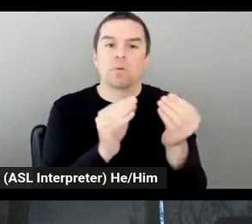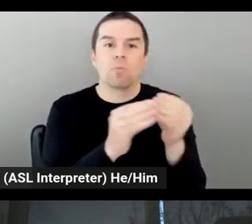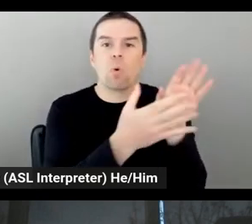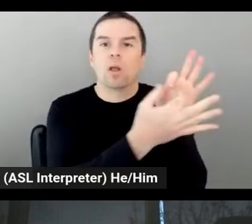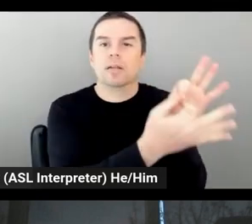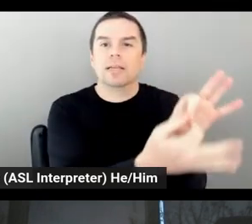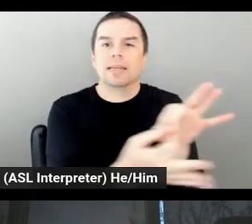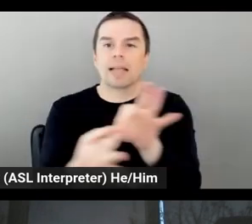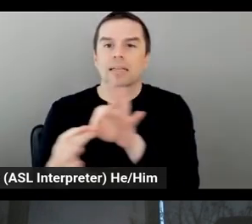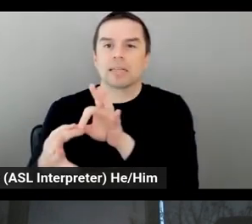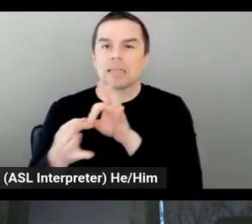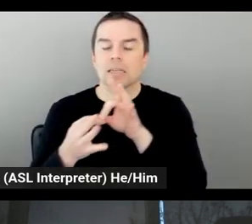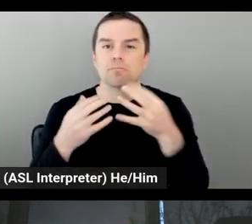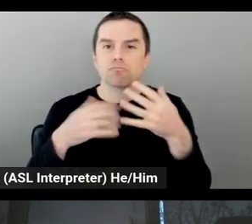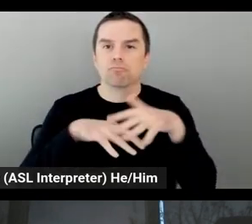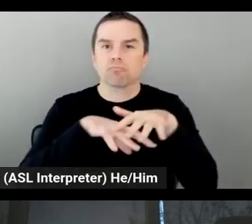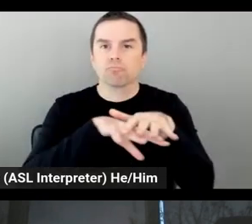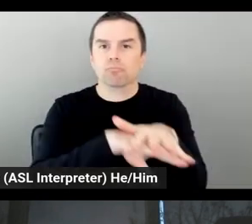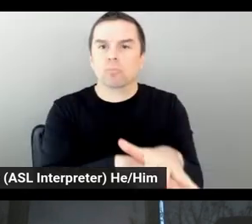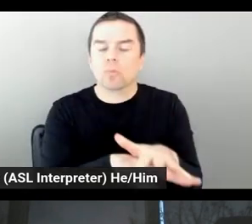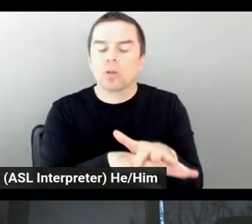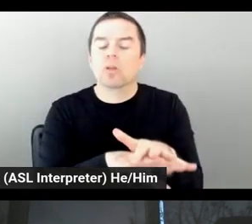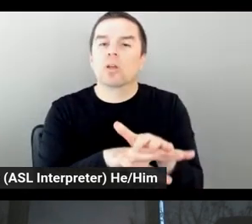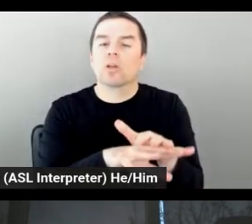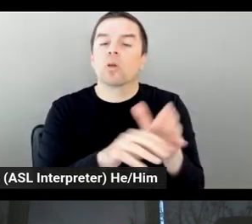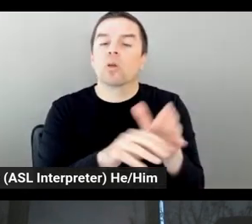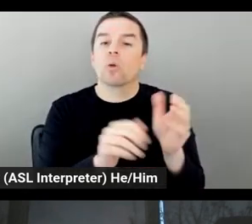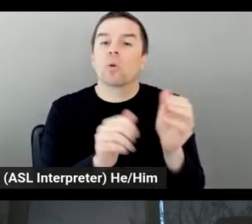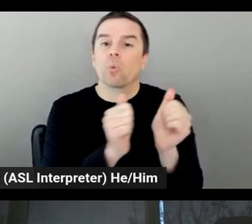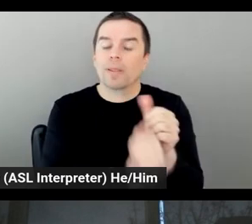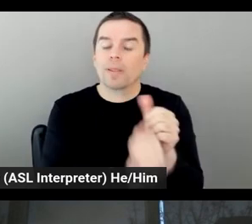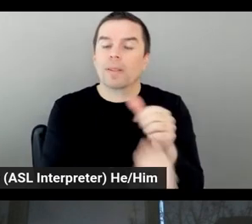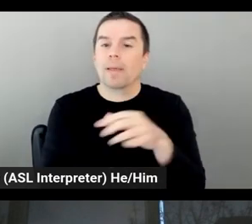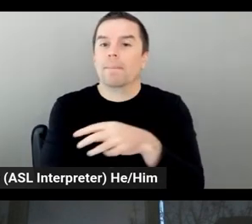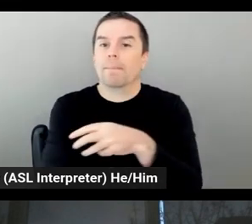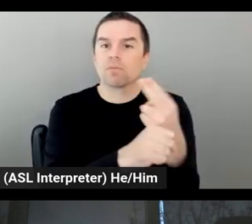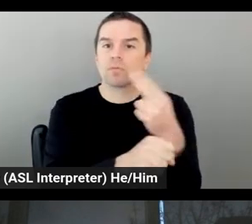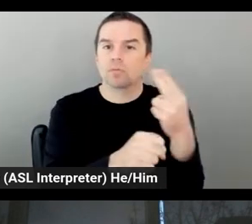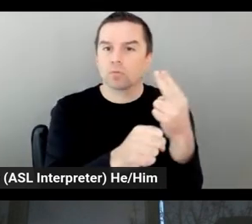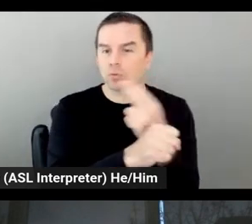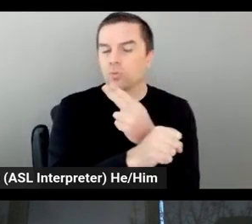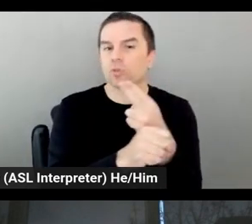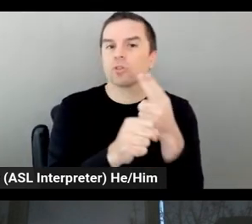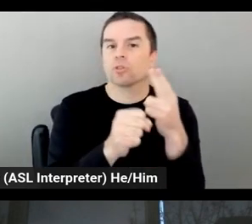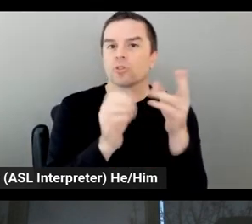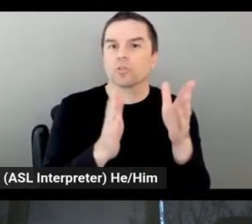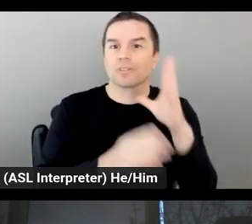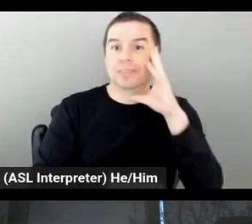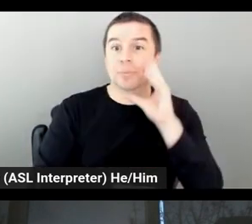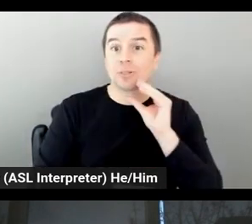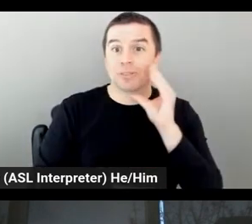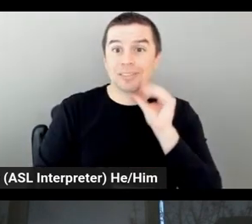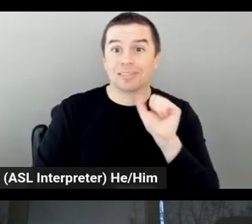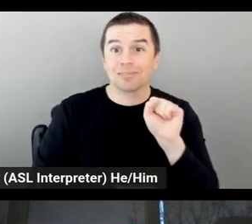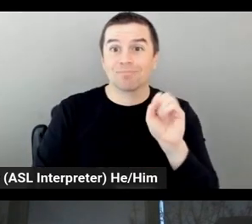user experiences. So, yeah, looking forward to all of it. I can't do it, honestly.